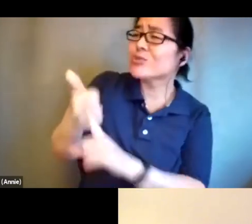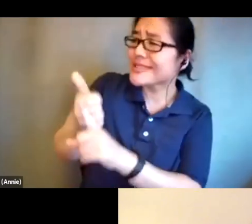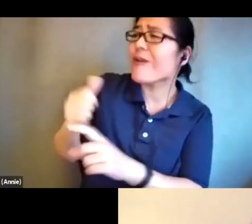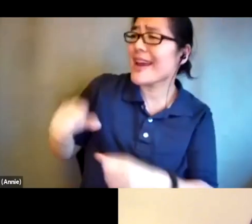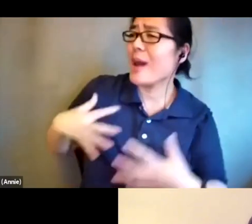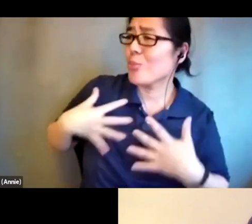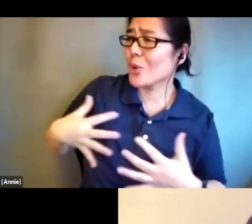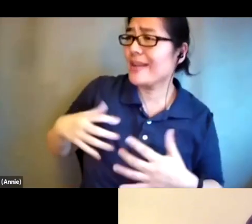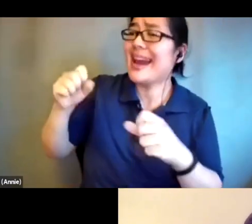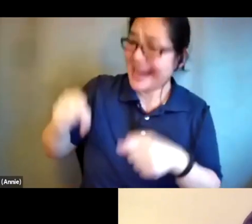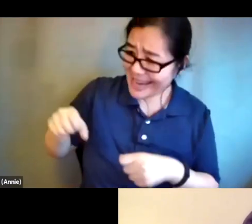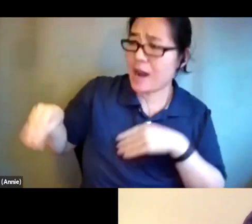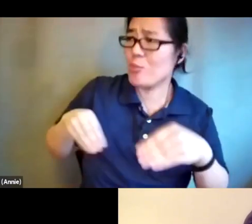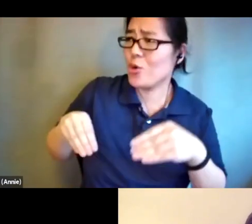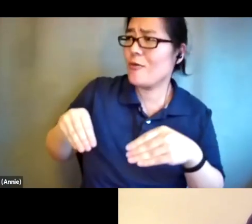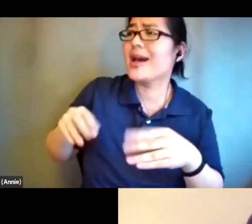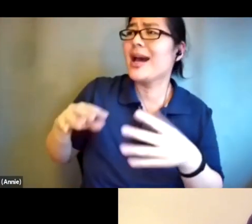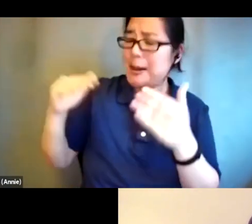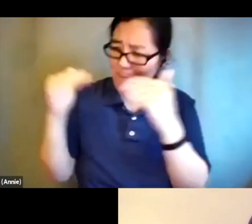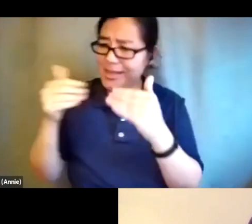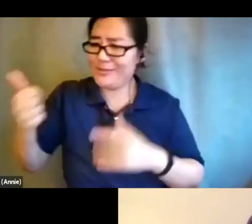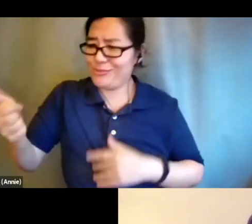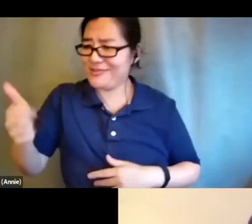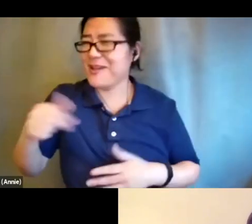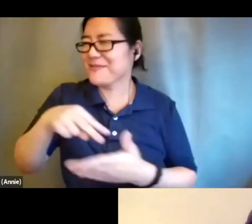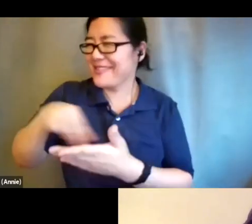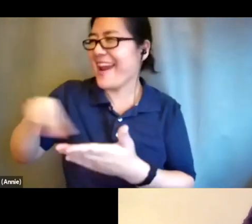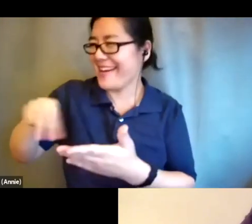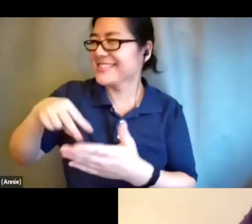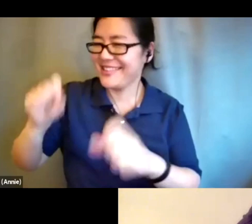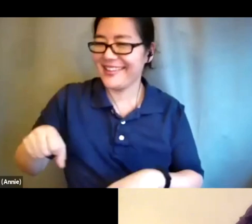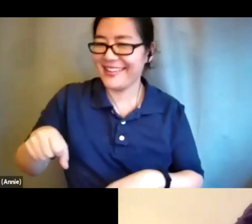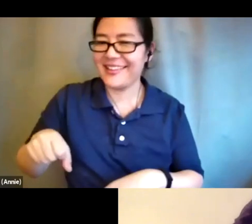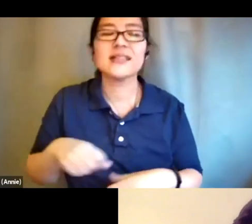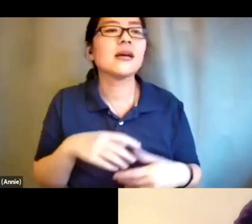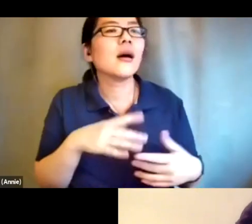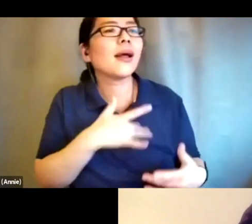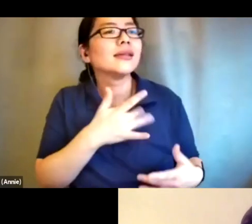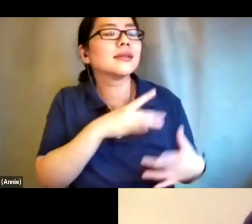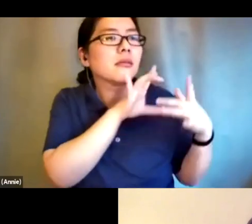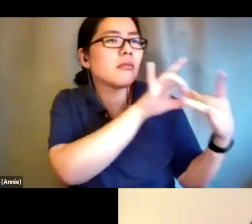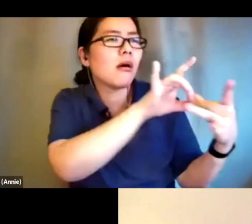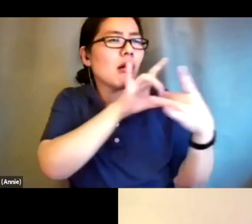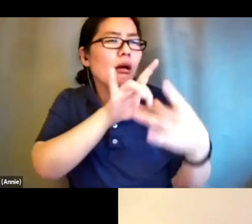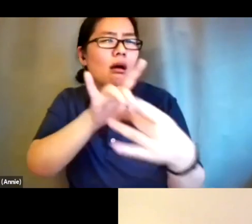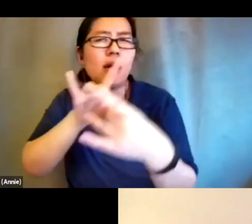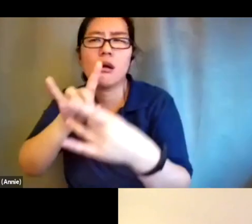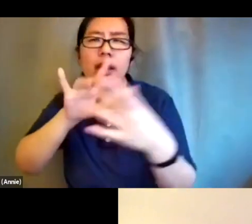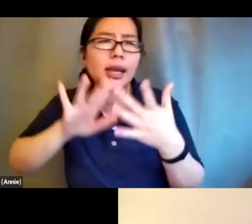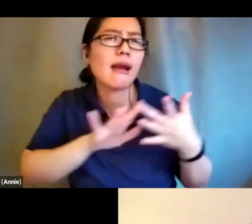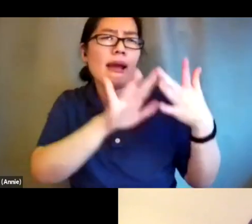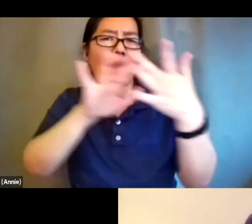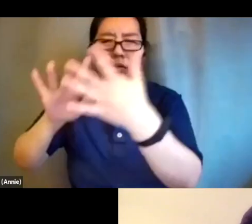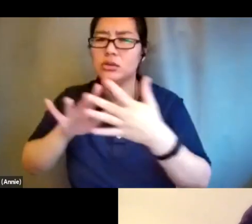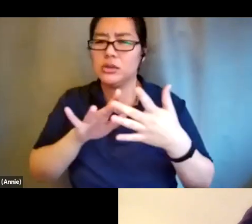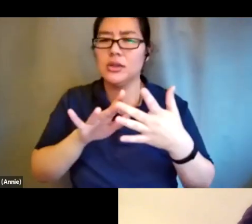has been a place where i've found a sense of belonging and connection and i love that both the things